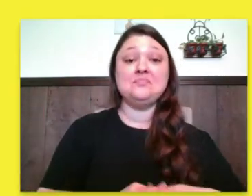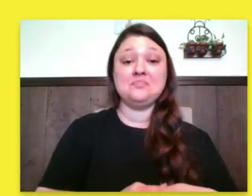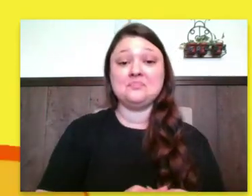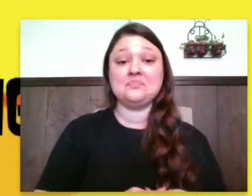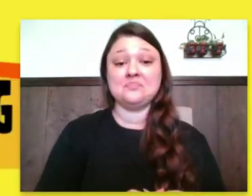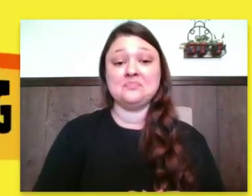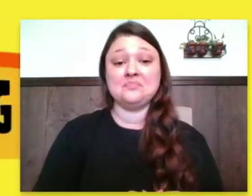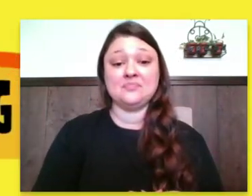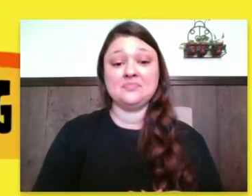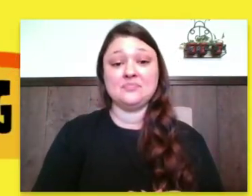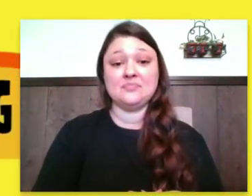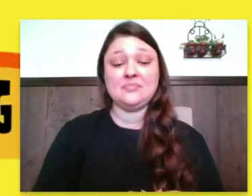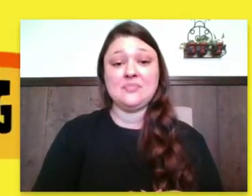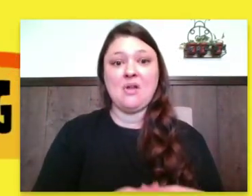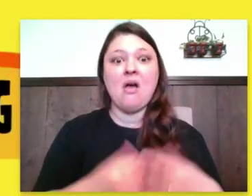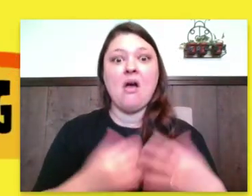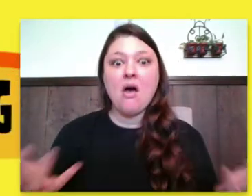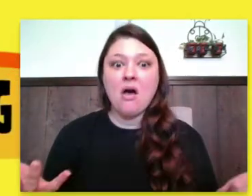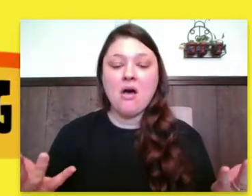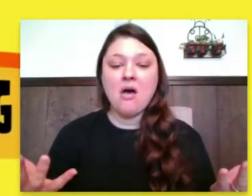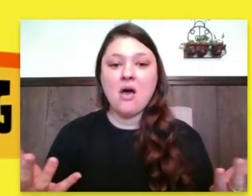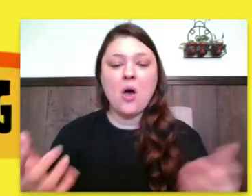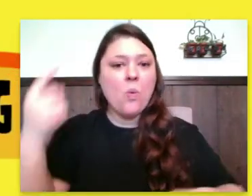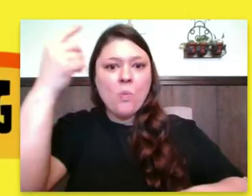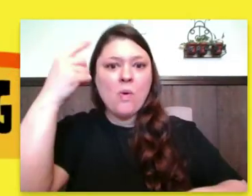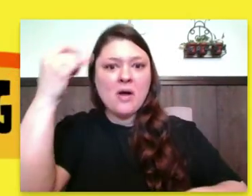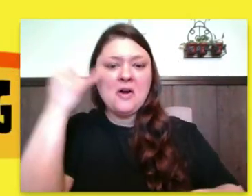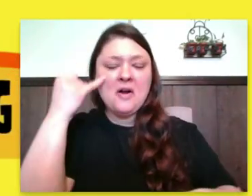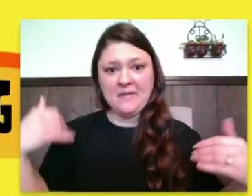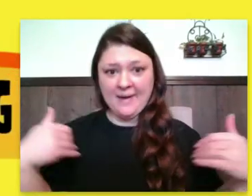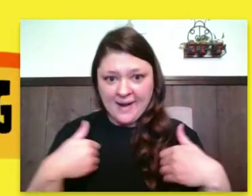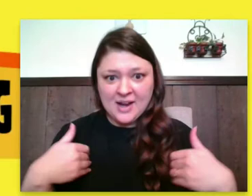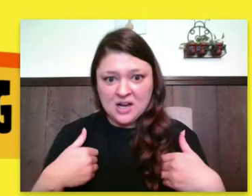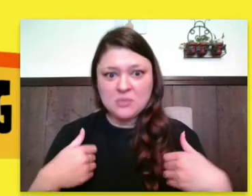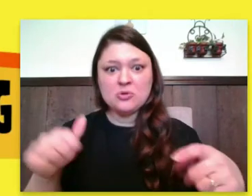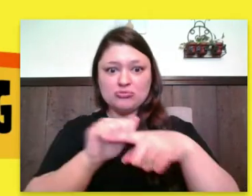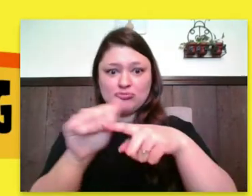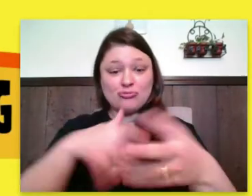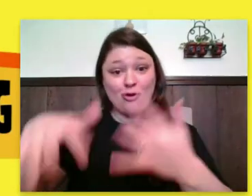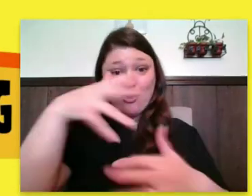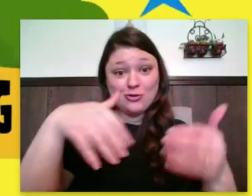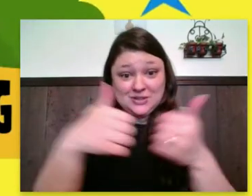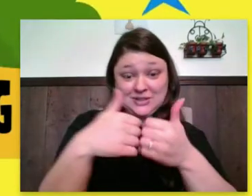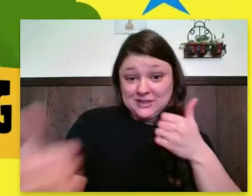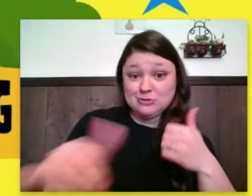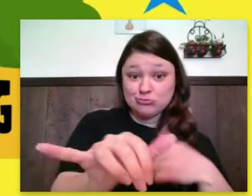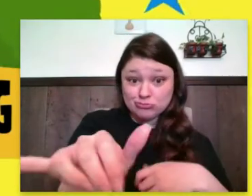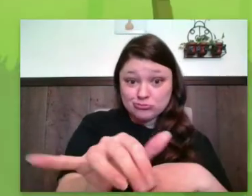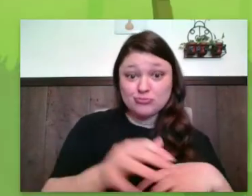So this made us wonder, do animals practice social distancing too?